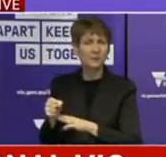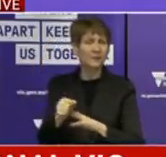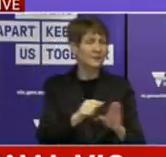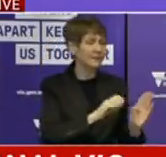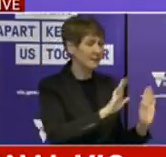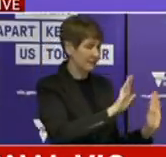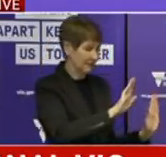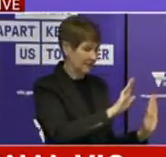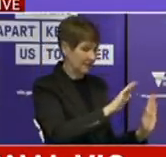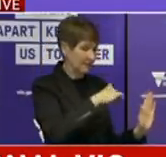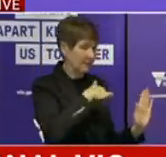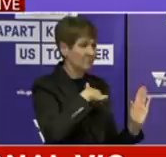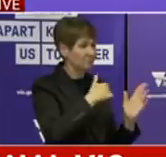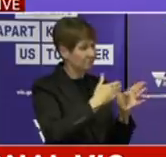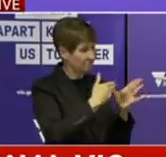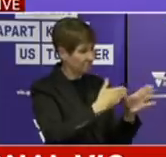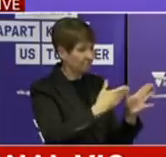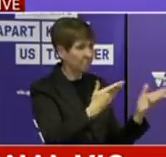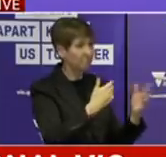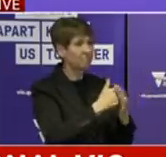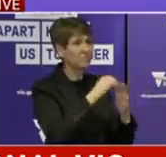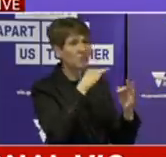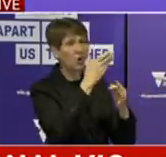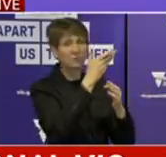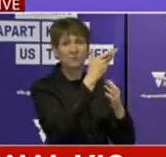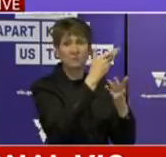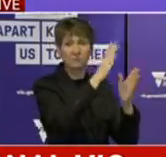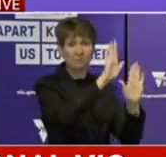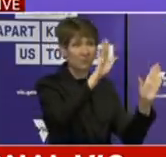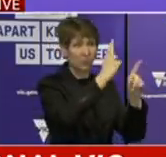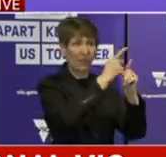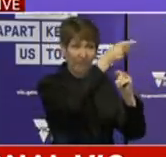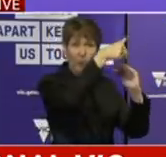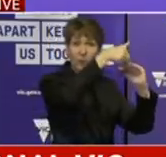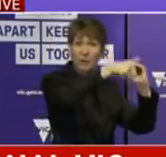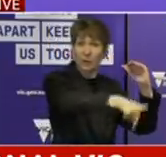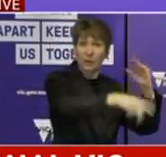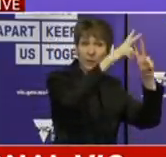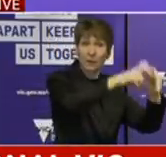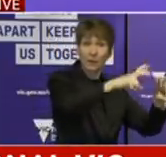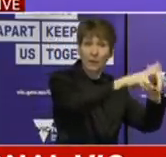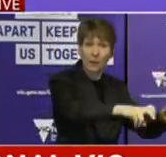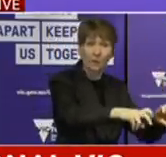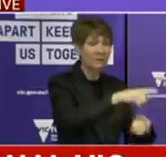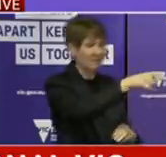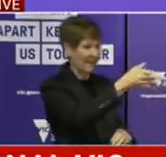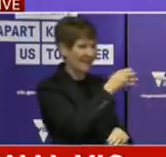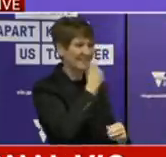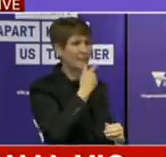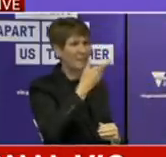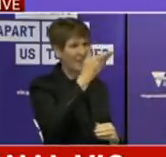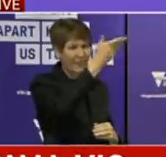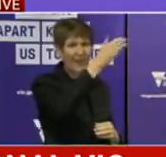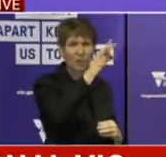point. But they haven't got these letters in their evidence. Well, that's a matter for them. I'm not agreeing with your